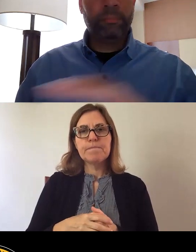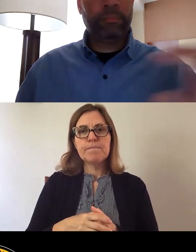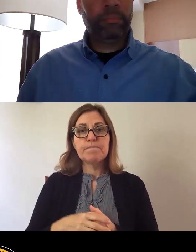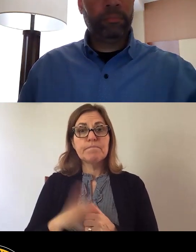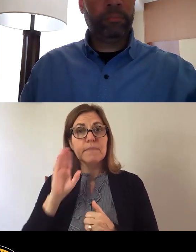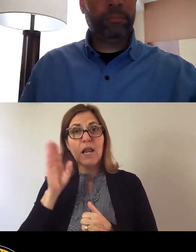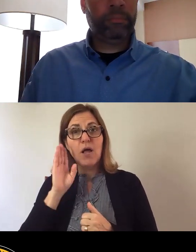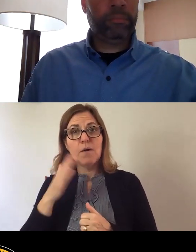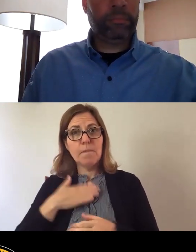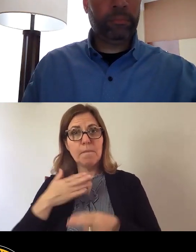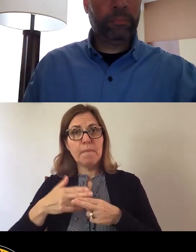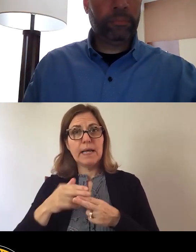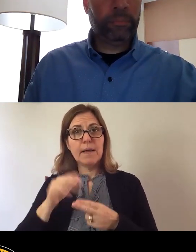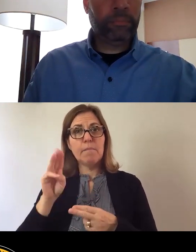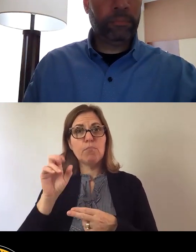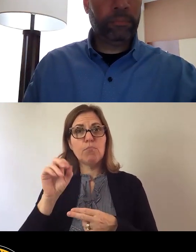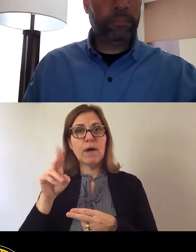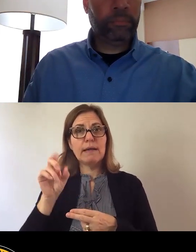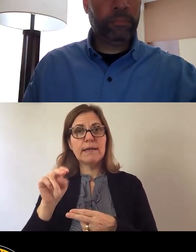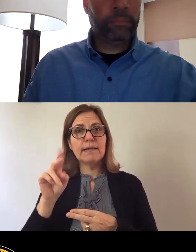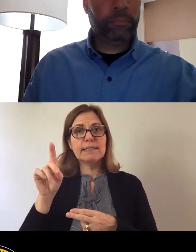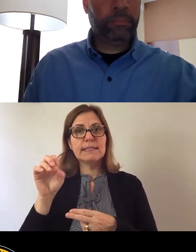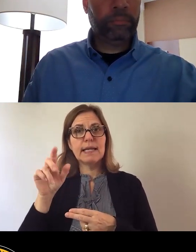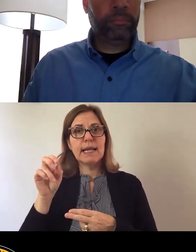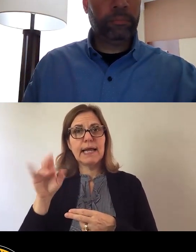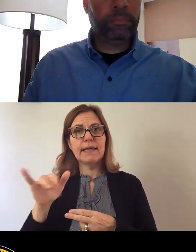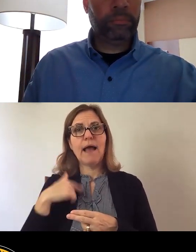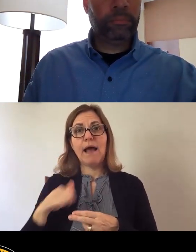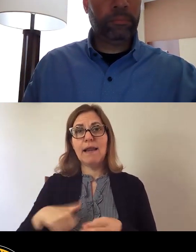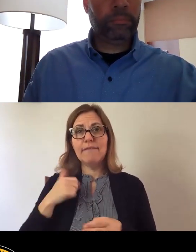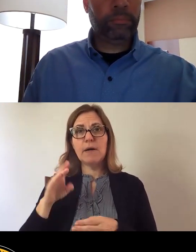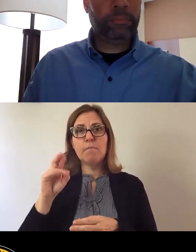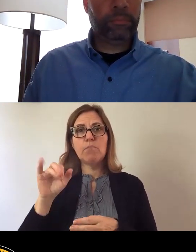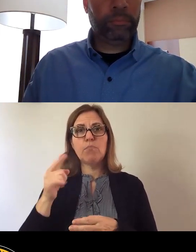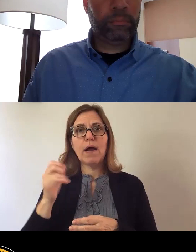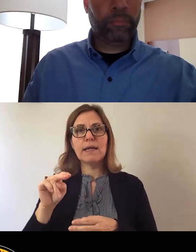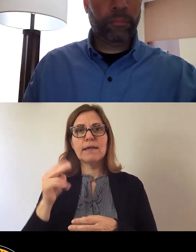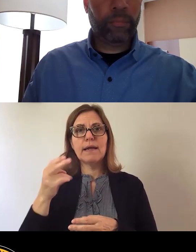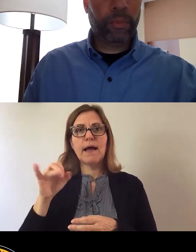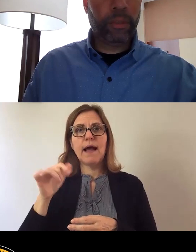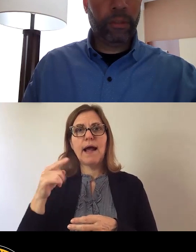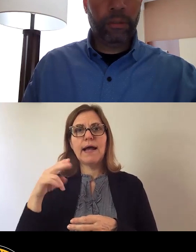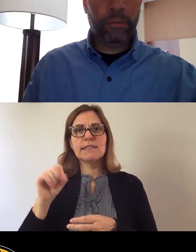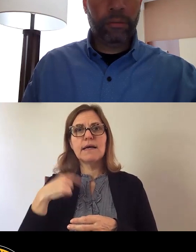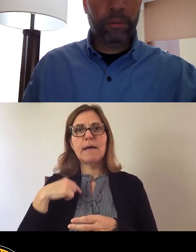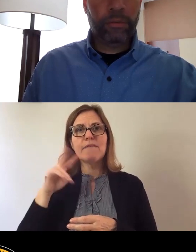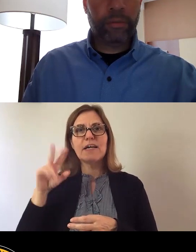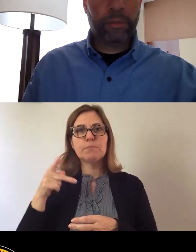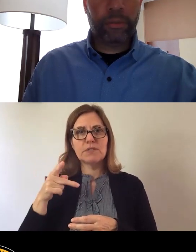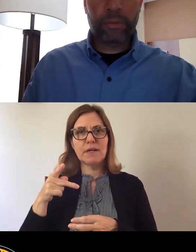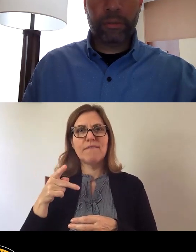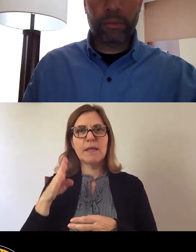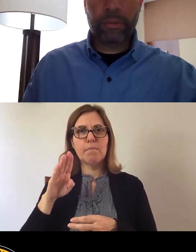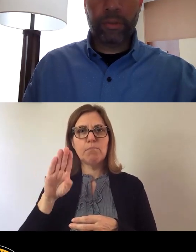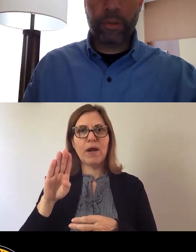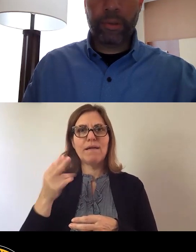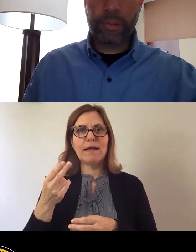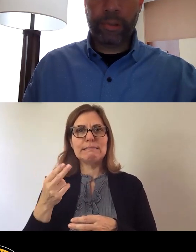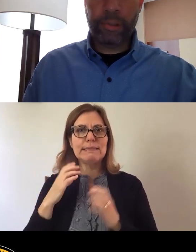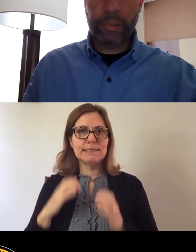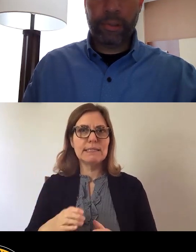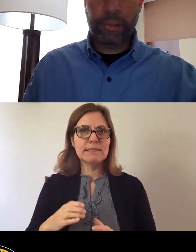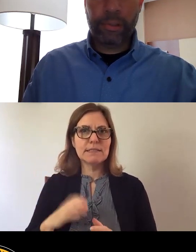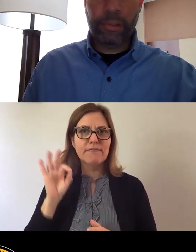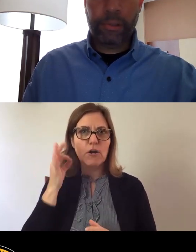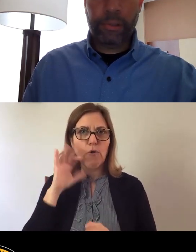Hello, my name is Brendan Delaney. I am a resident of Brighton Heights and I am the Vice President of the Brighton Heights Citizens Federation. I'm here to